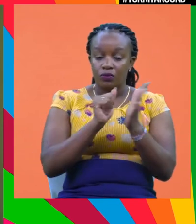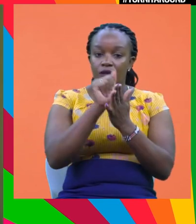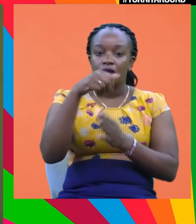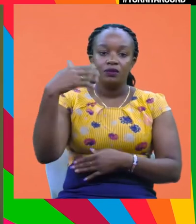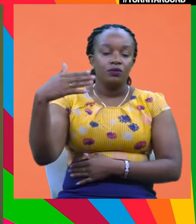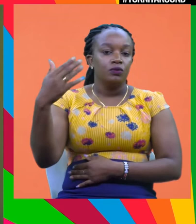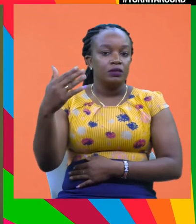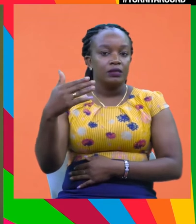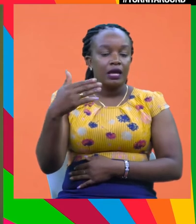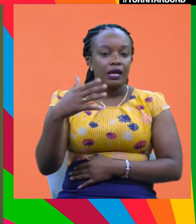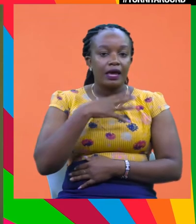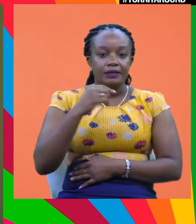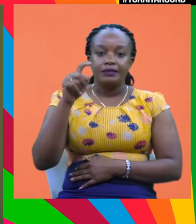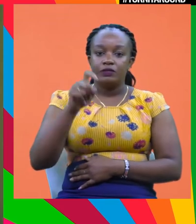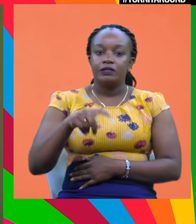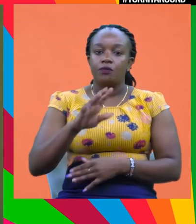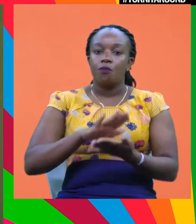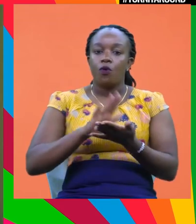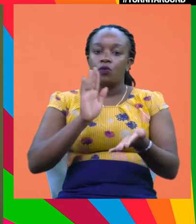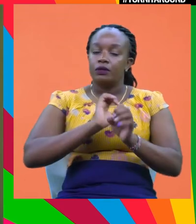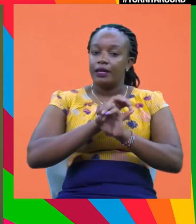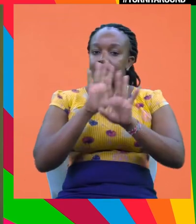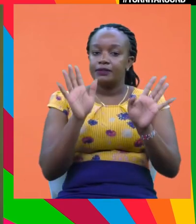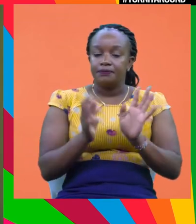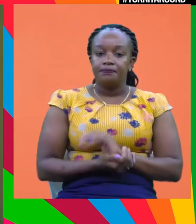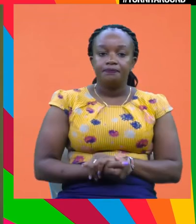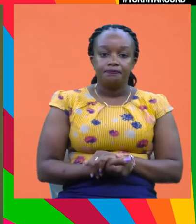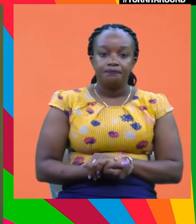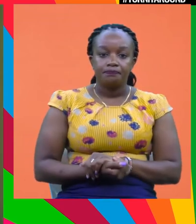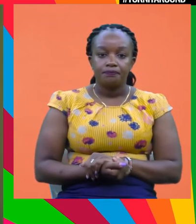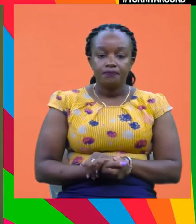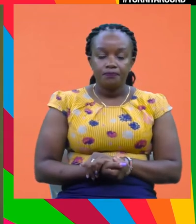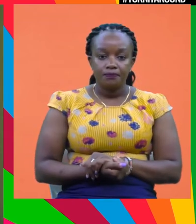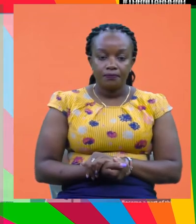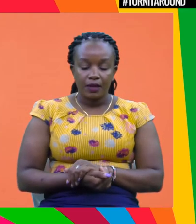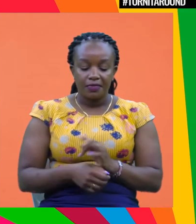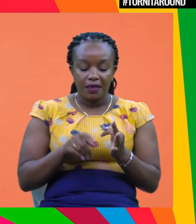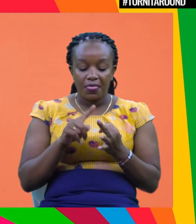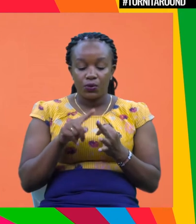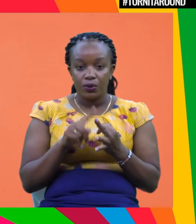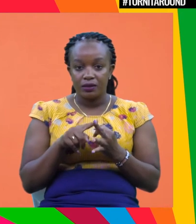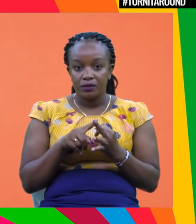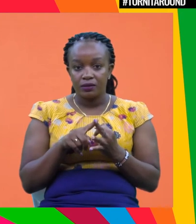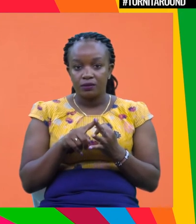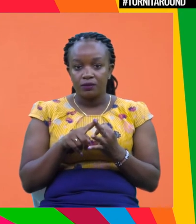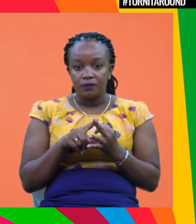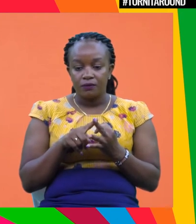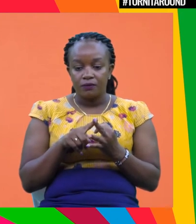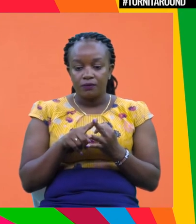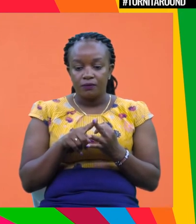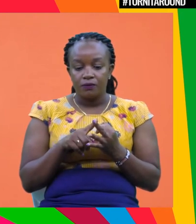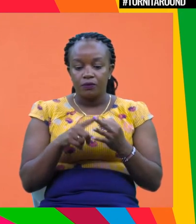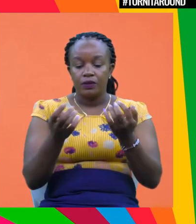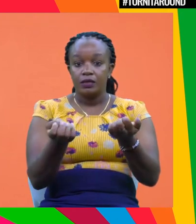do for the environment. So we need more clarity and standards there. A further point I'd like to make is we need